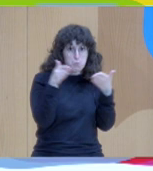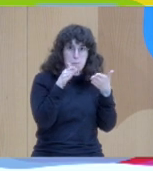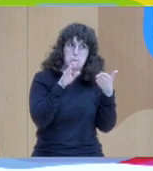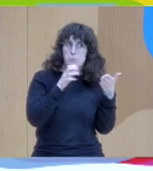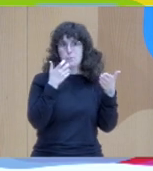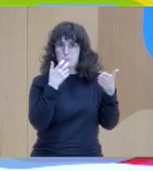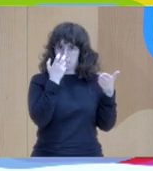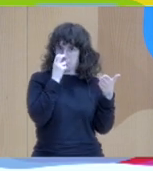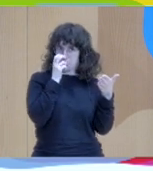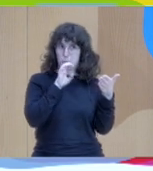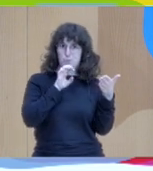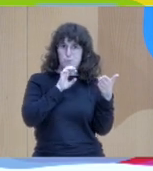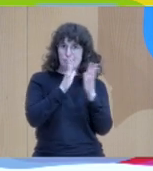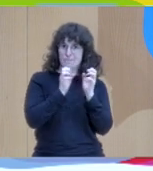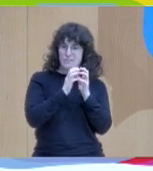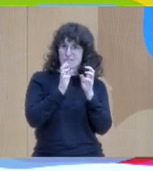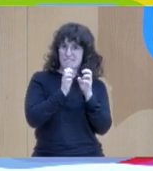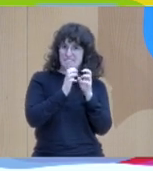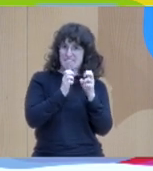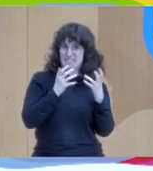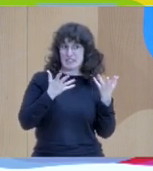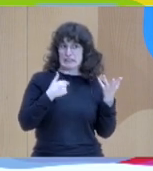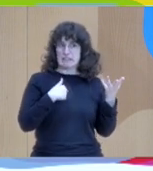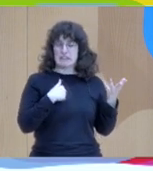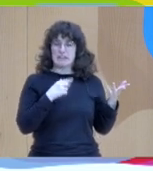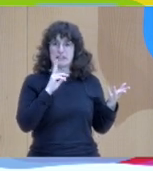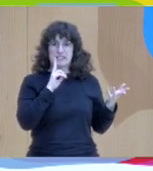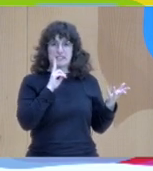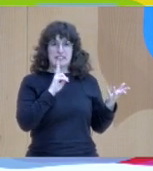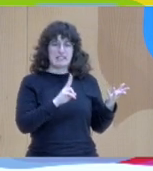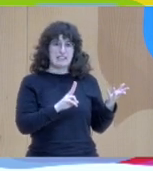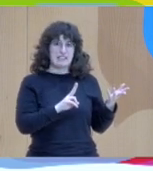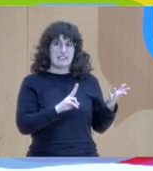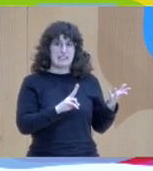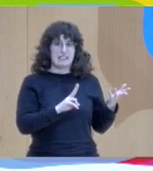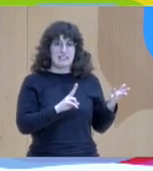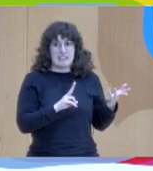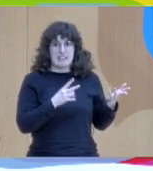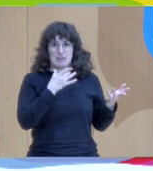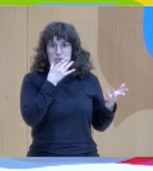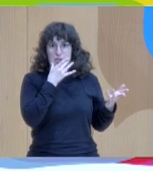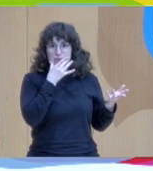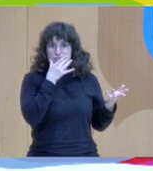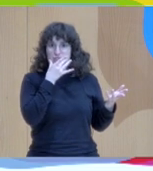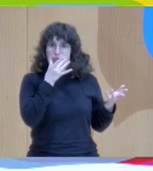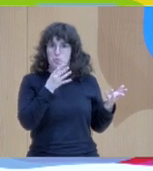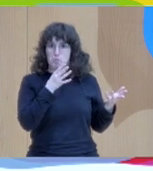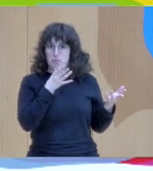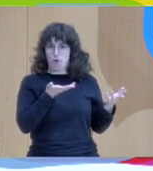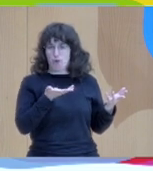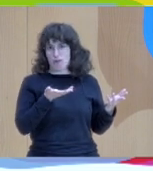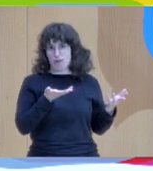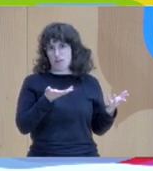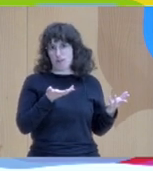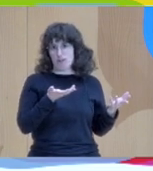more and more ashamed. The more progress we had this, the more uneasy I started feeling.